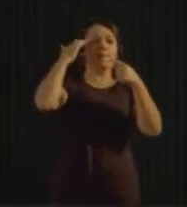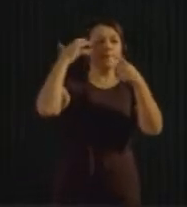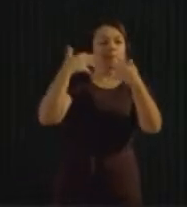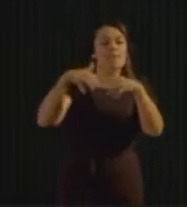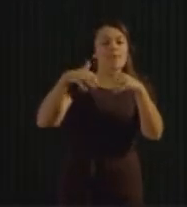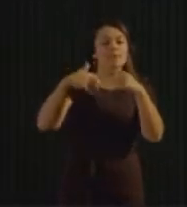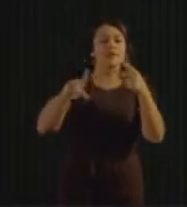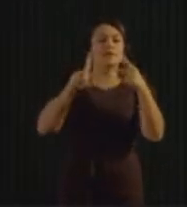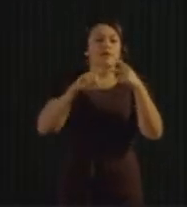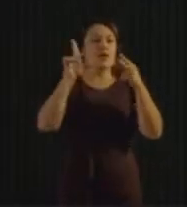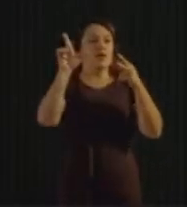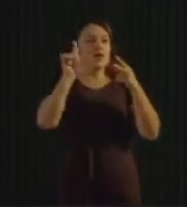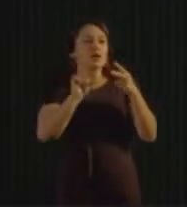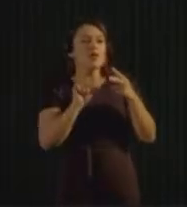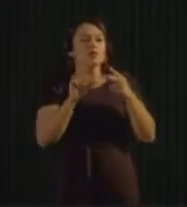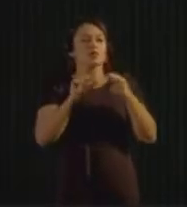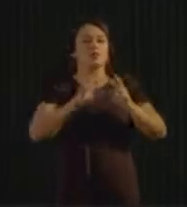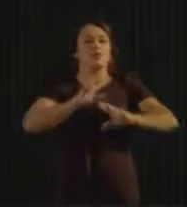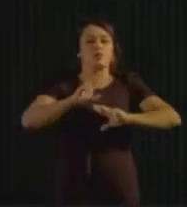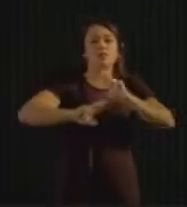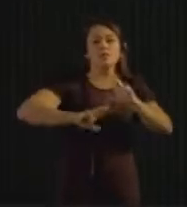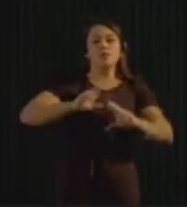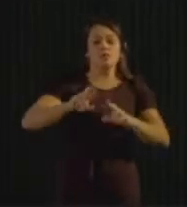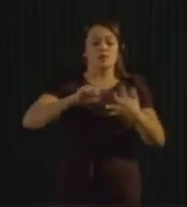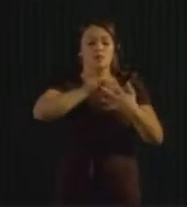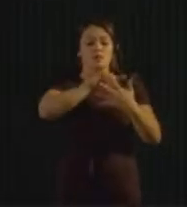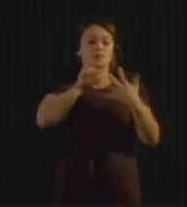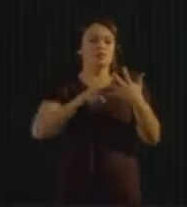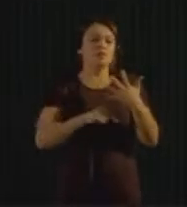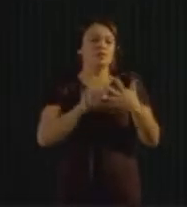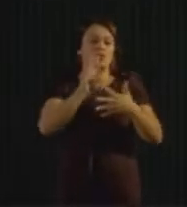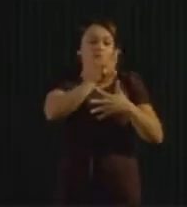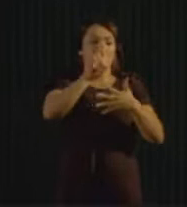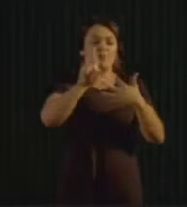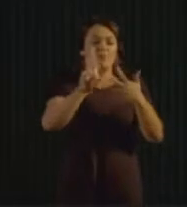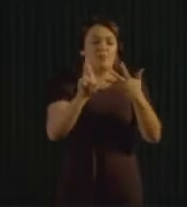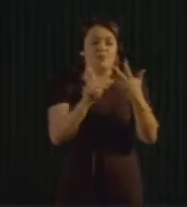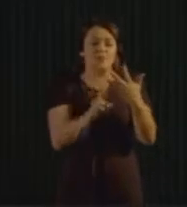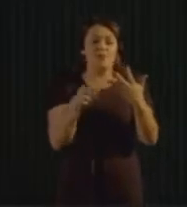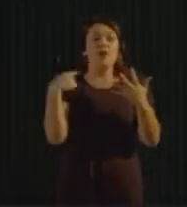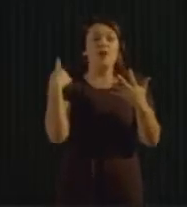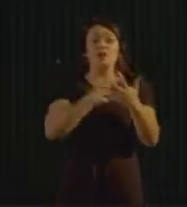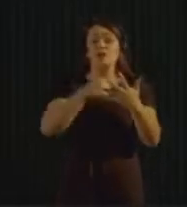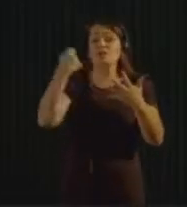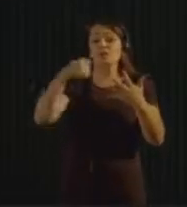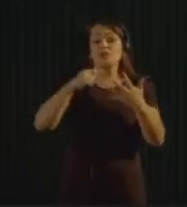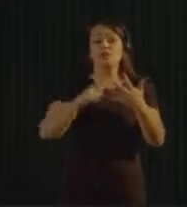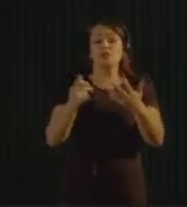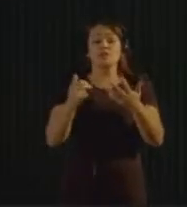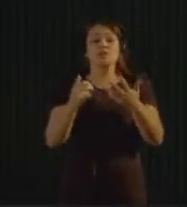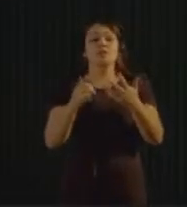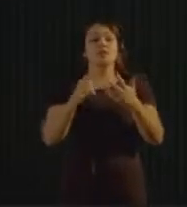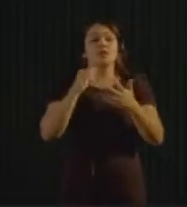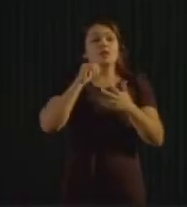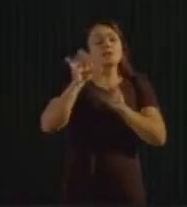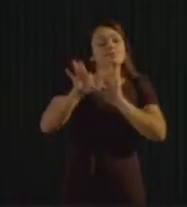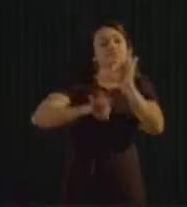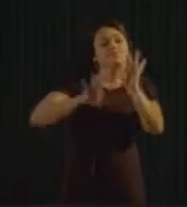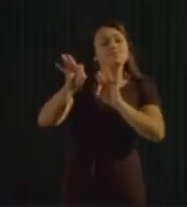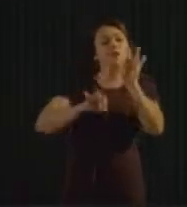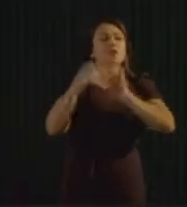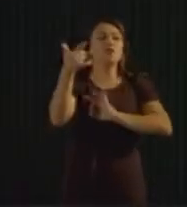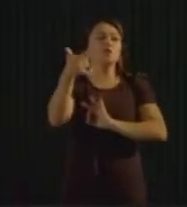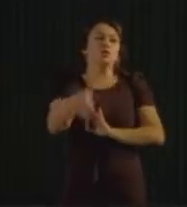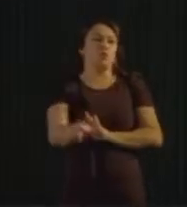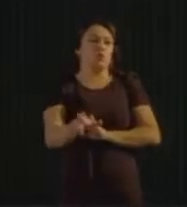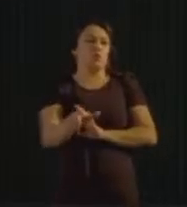redesign. And that means that we need to redesign a product that doesn't fit into a sustainable loop. To keep it in the